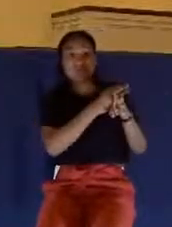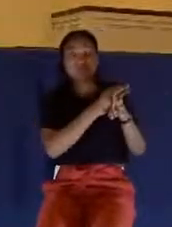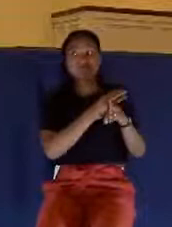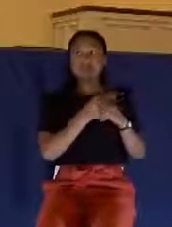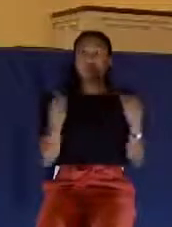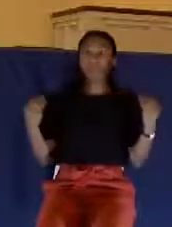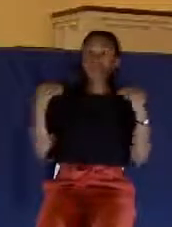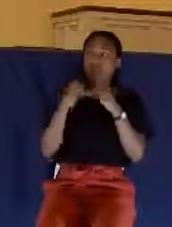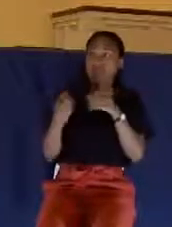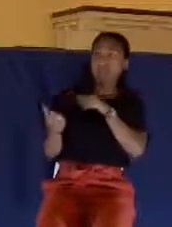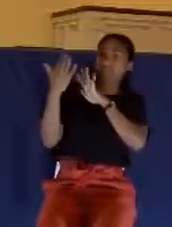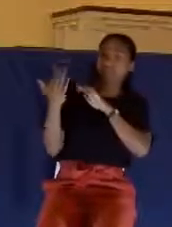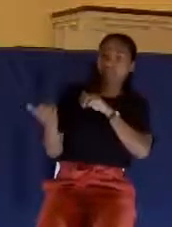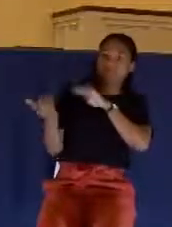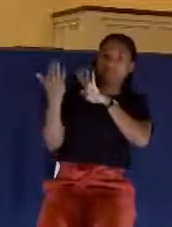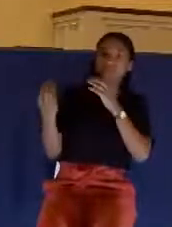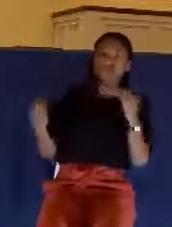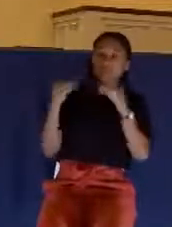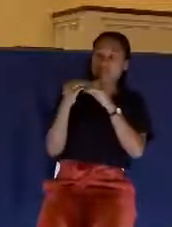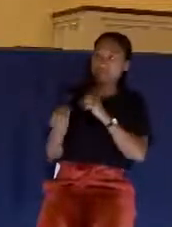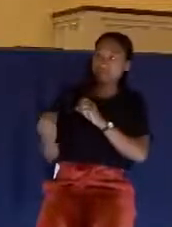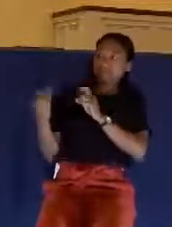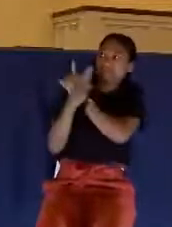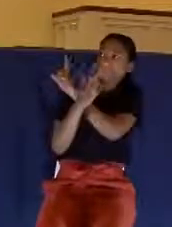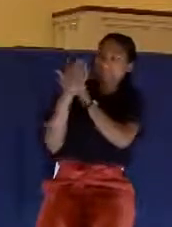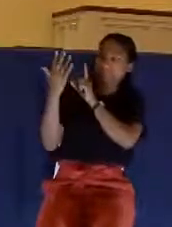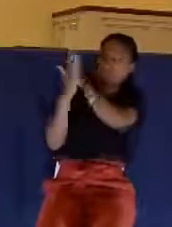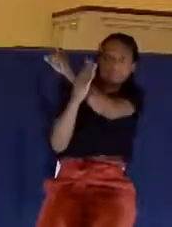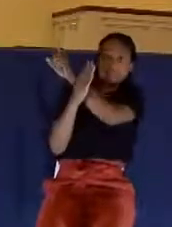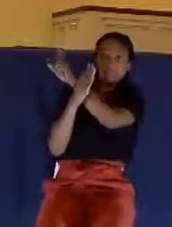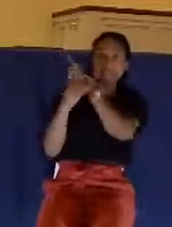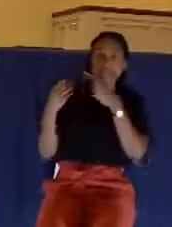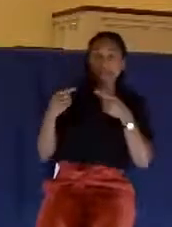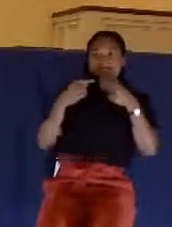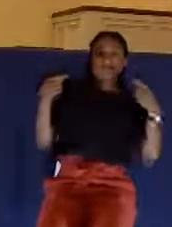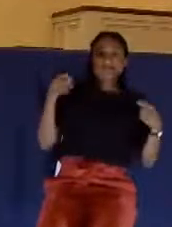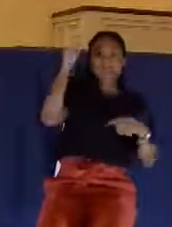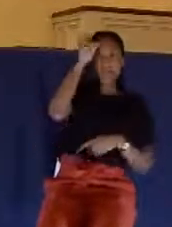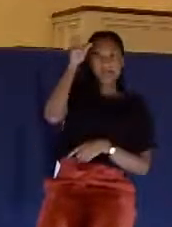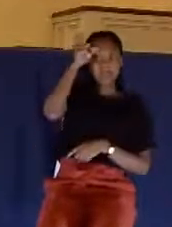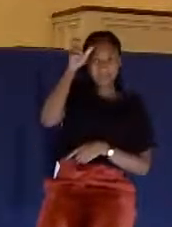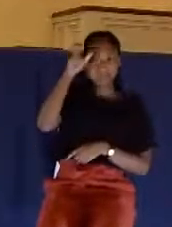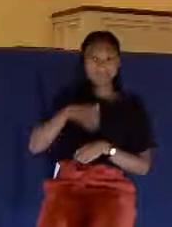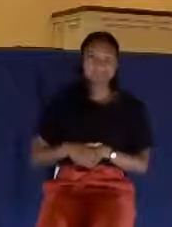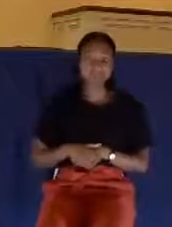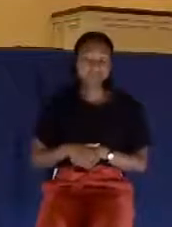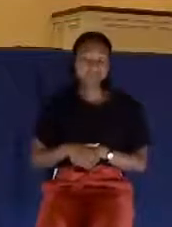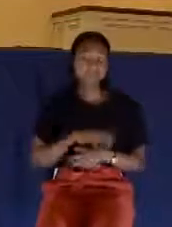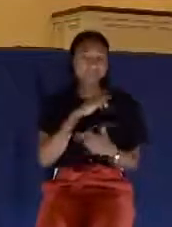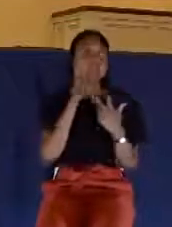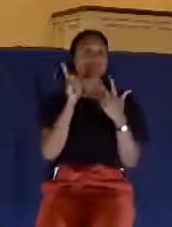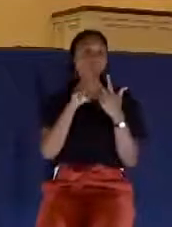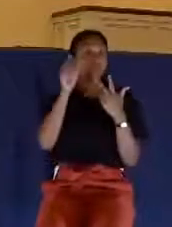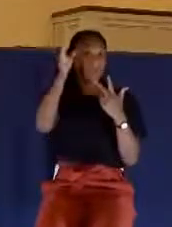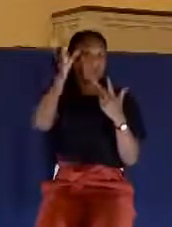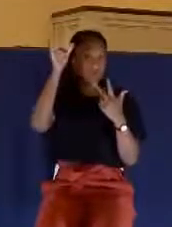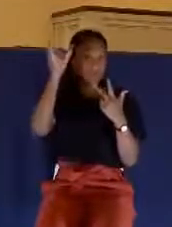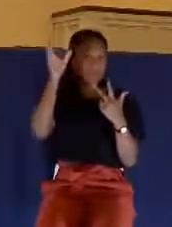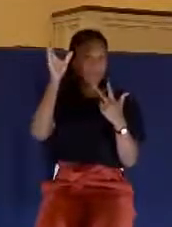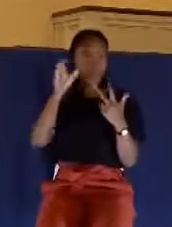target of Satan. Here's the third preliminary thought. But don't think that you can grow to the point where you cannot fall.